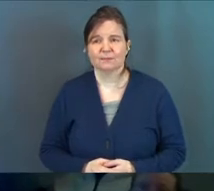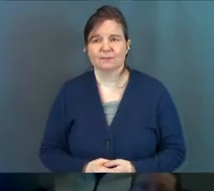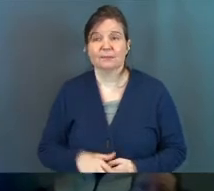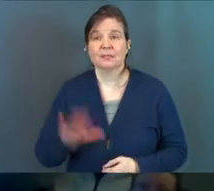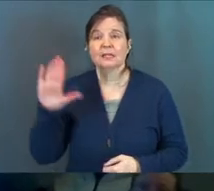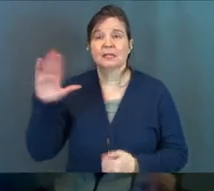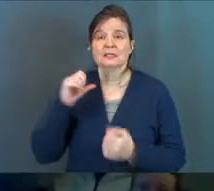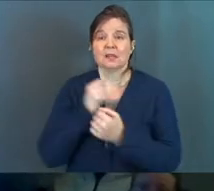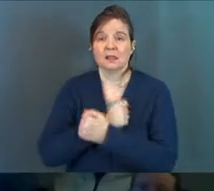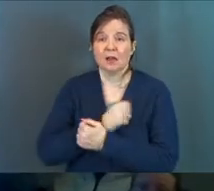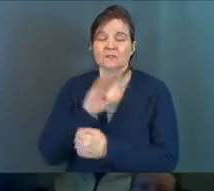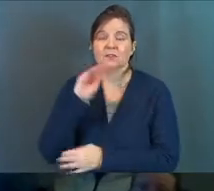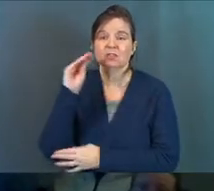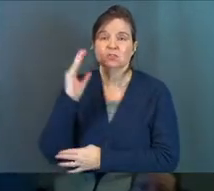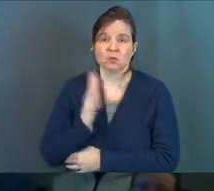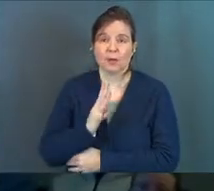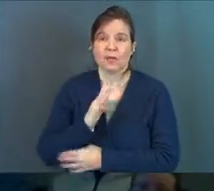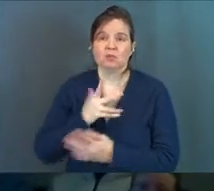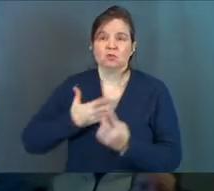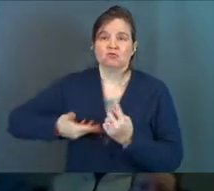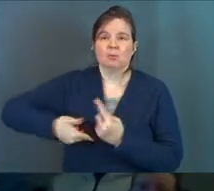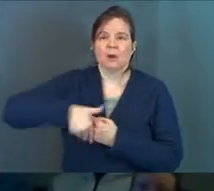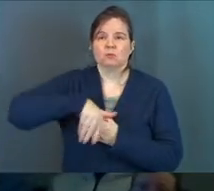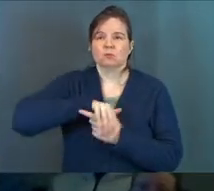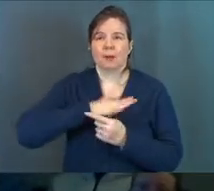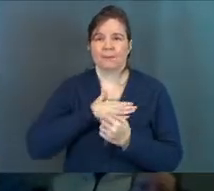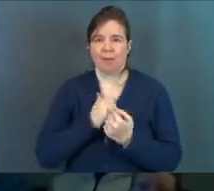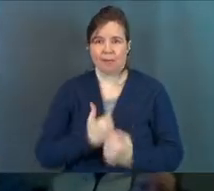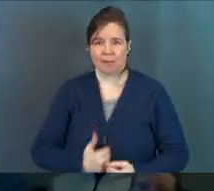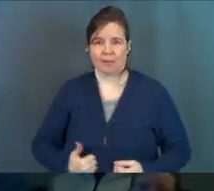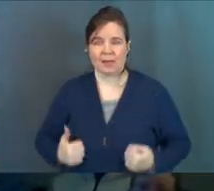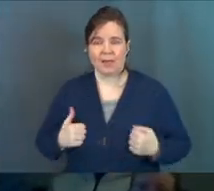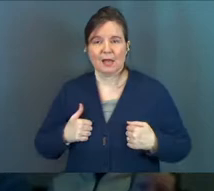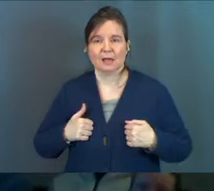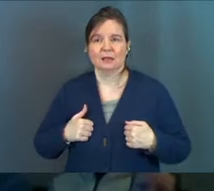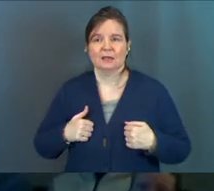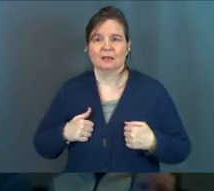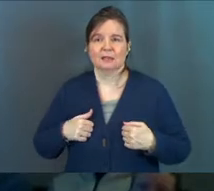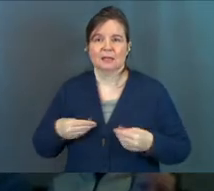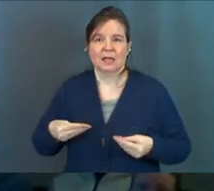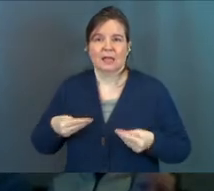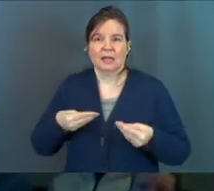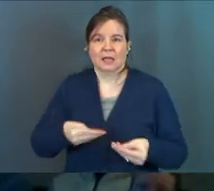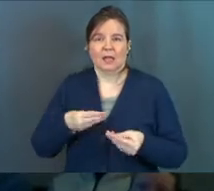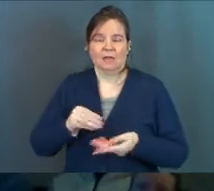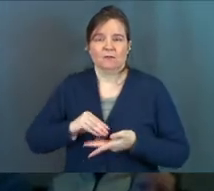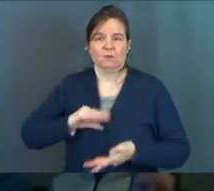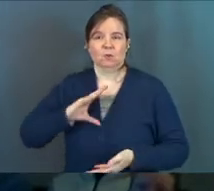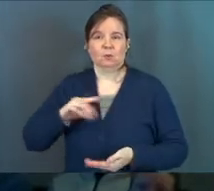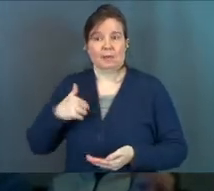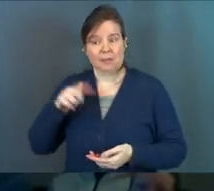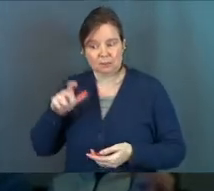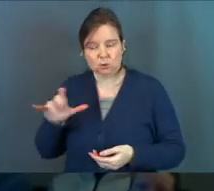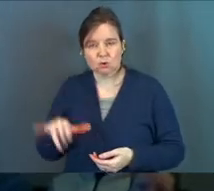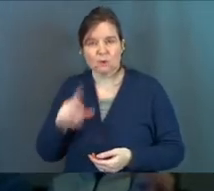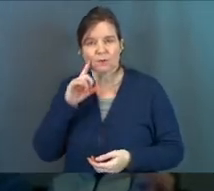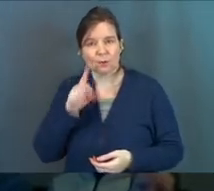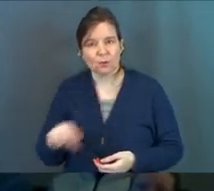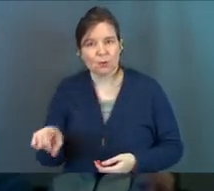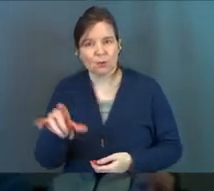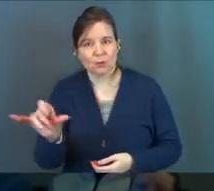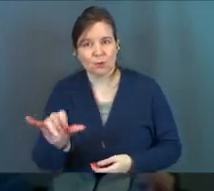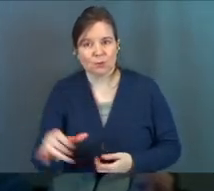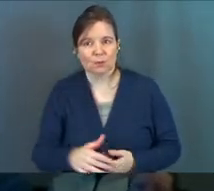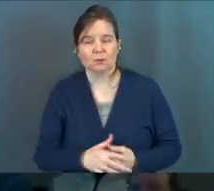His love and his grace wraps around my life. It fuels me. And that's what it's supposed to do for you.